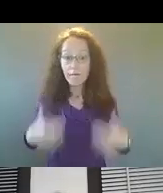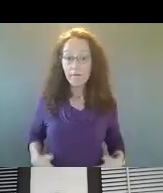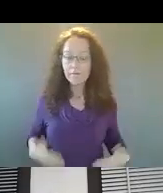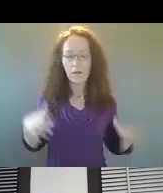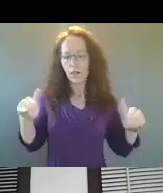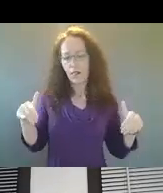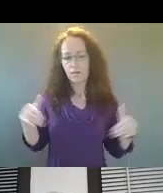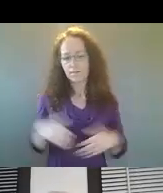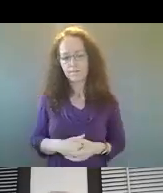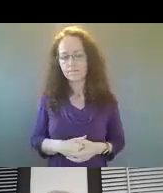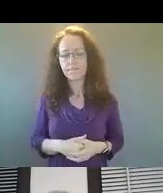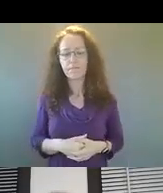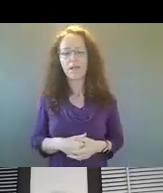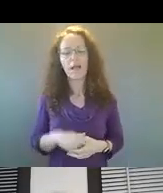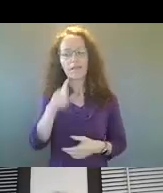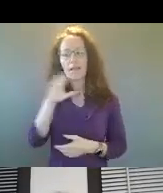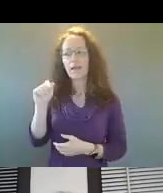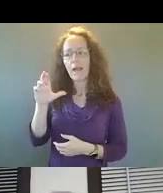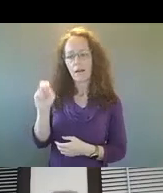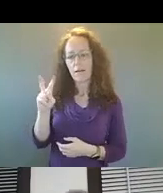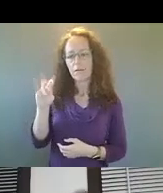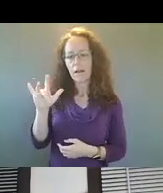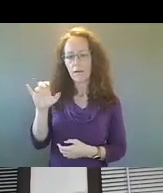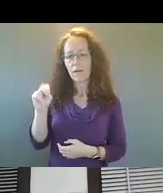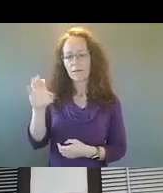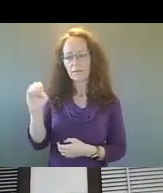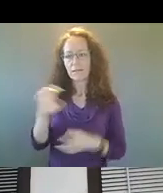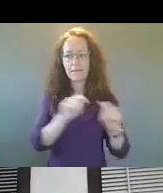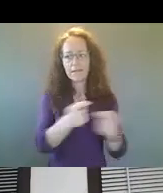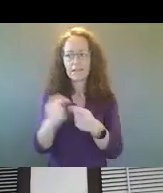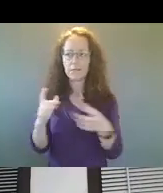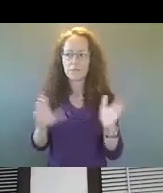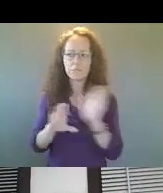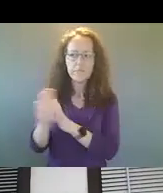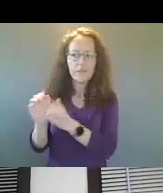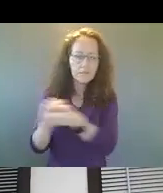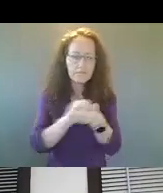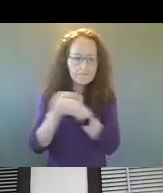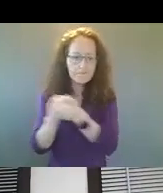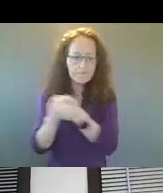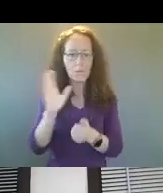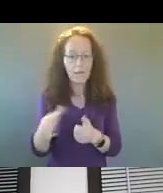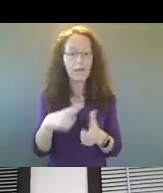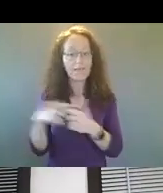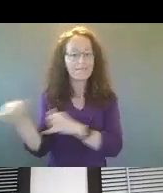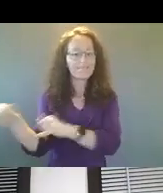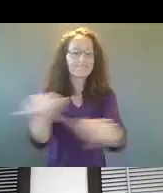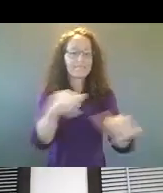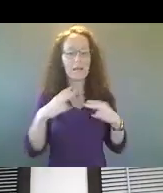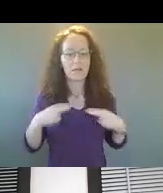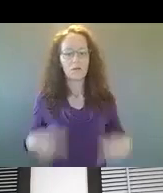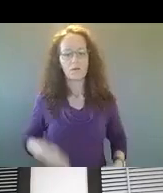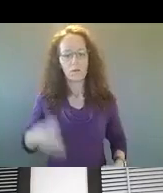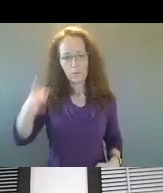developed in partnership with Cure Violence and the teams once they're selected, but there will be some form of a uniform for all the teams universally.